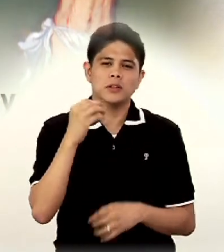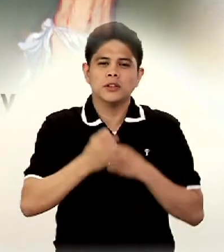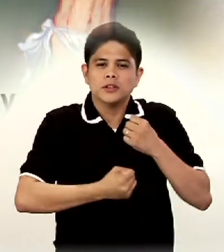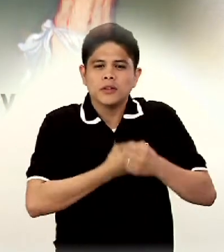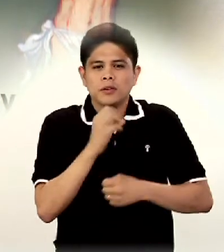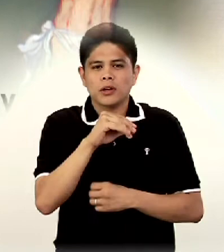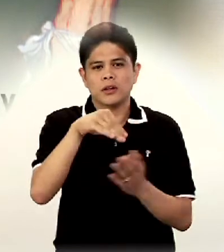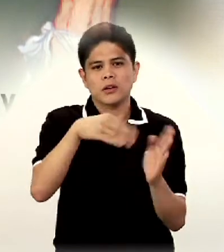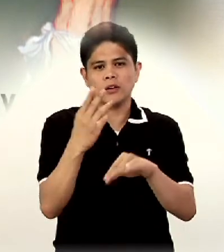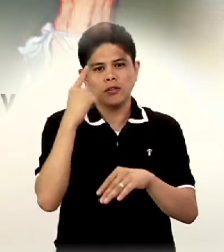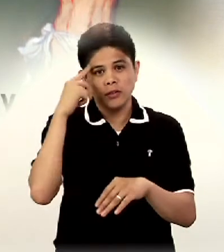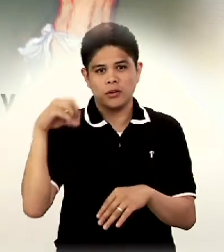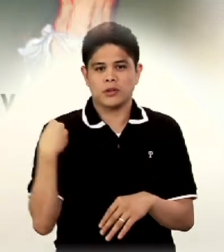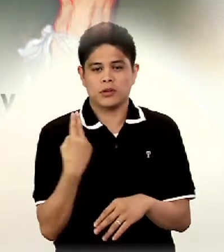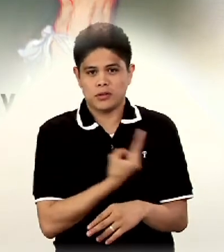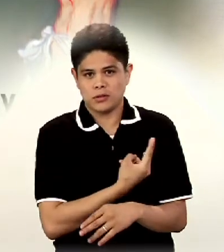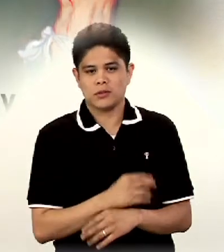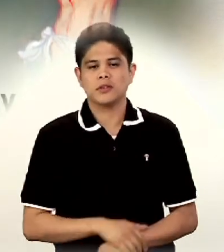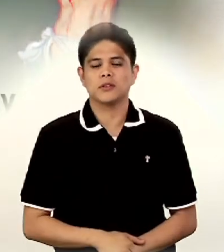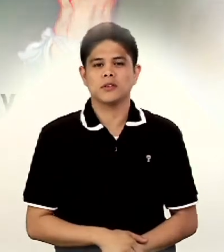death for our sake.